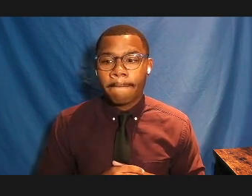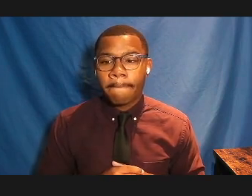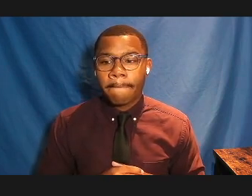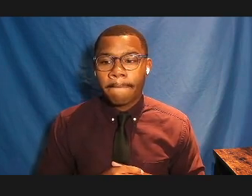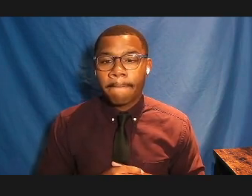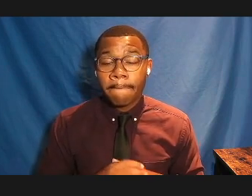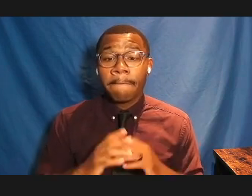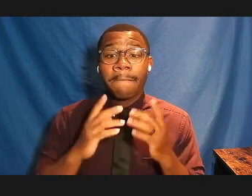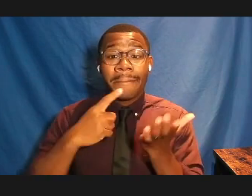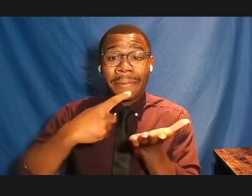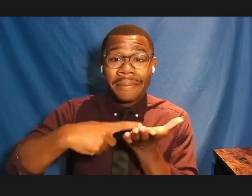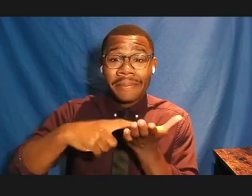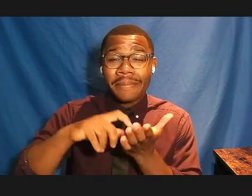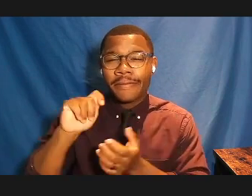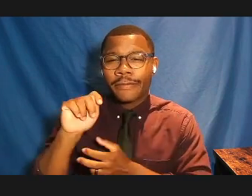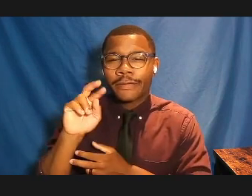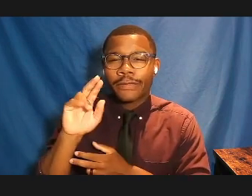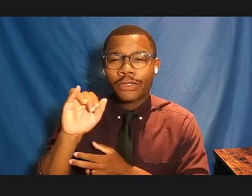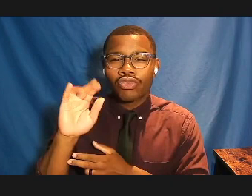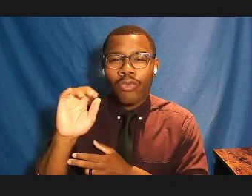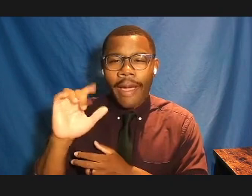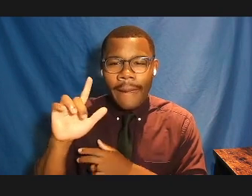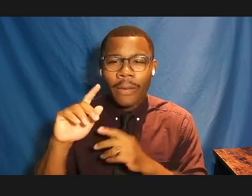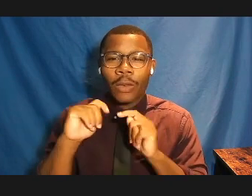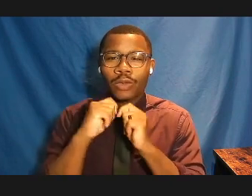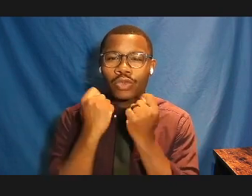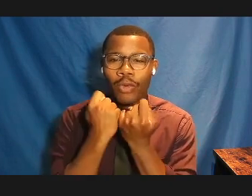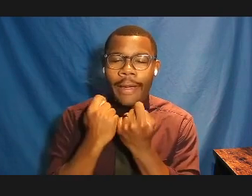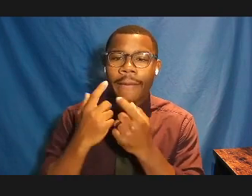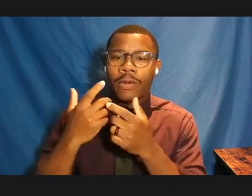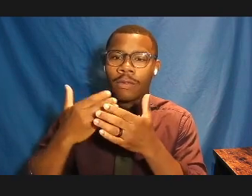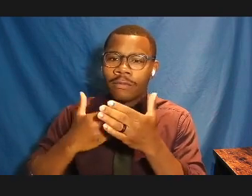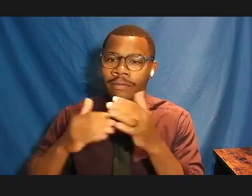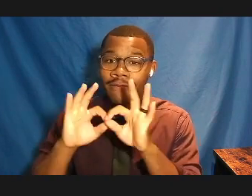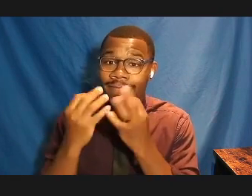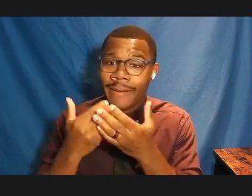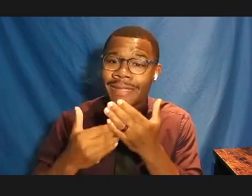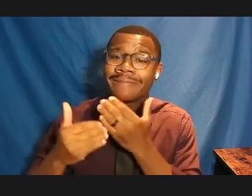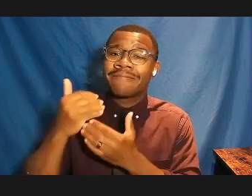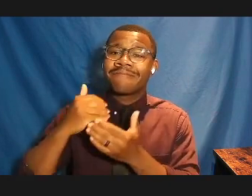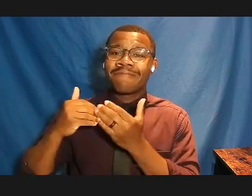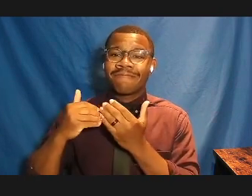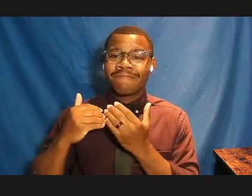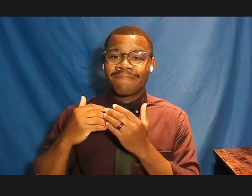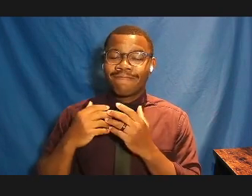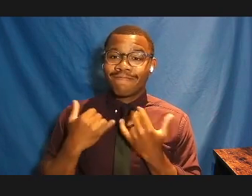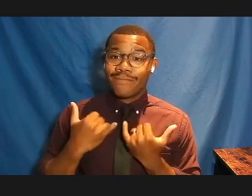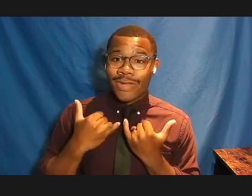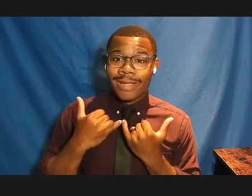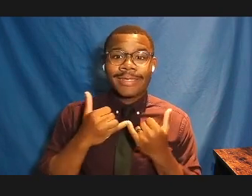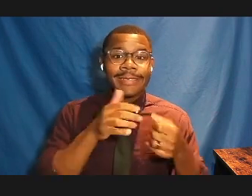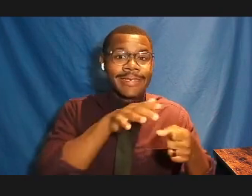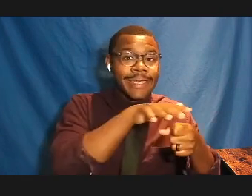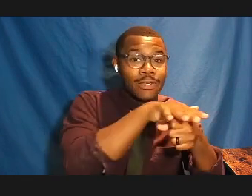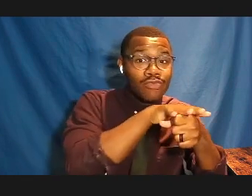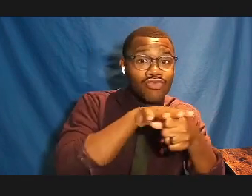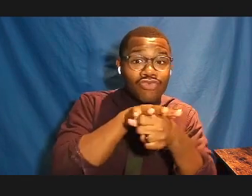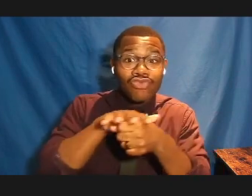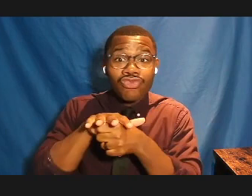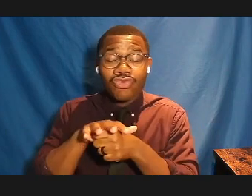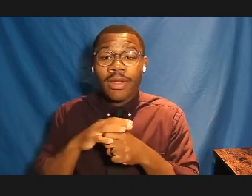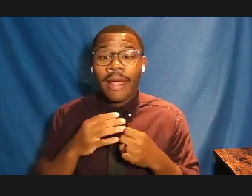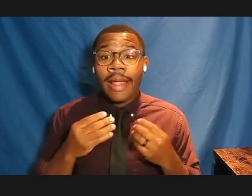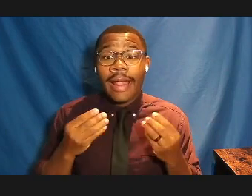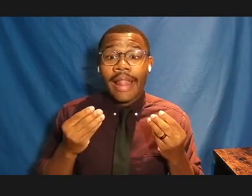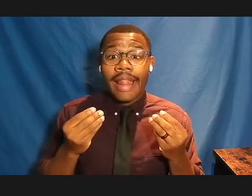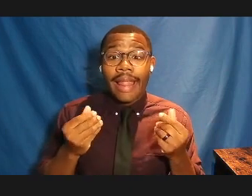tribal ancestral presence in regions, I find that the land acknowledgements have complicated that because I